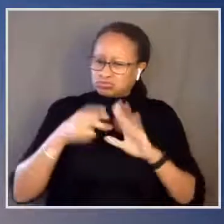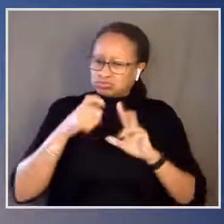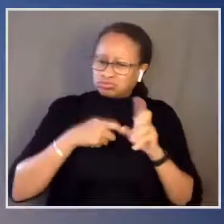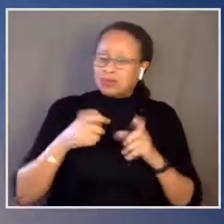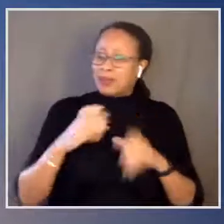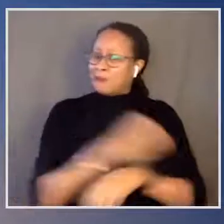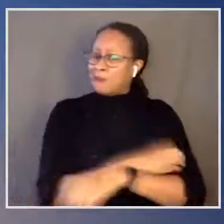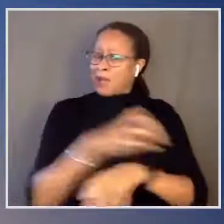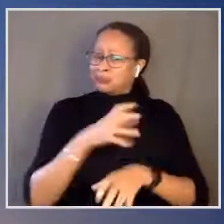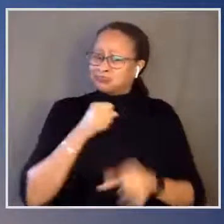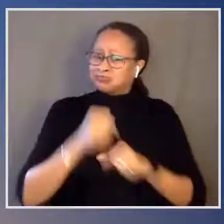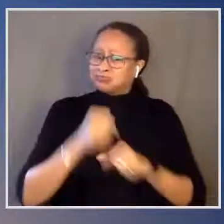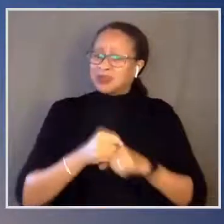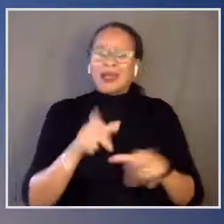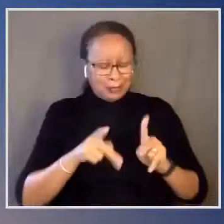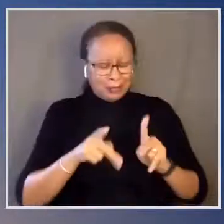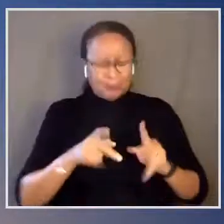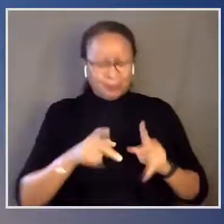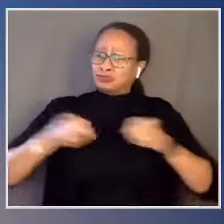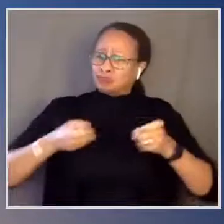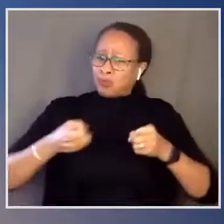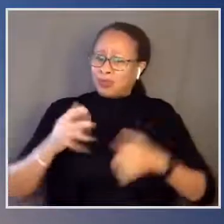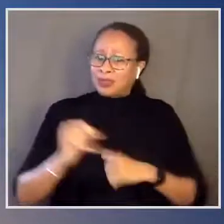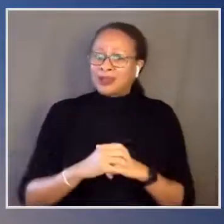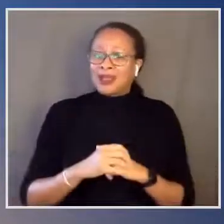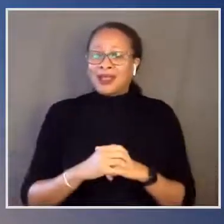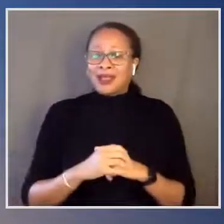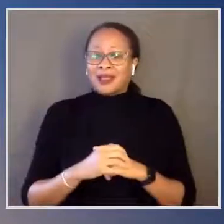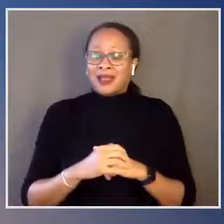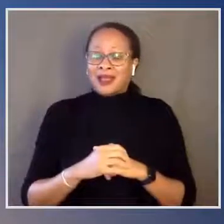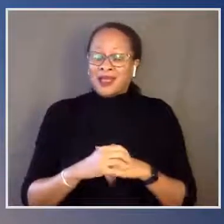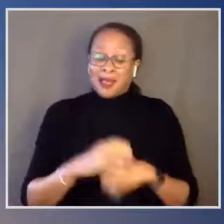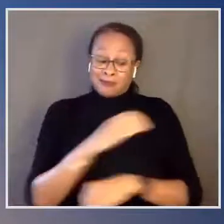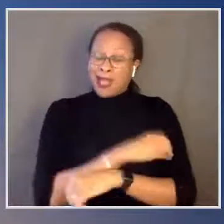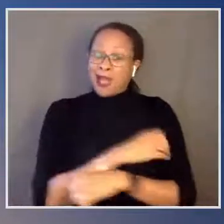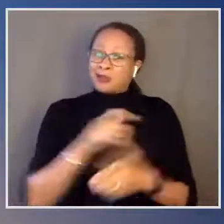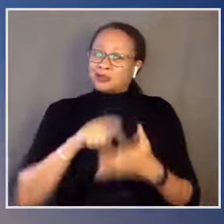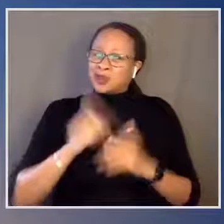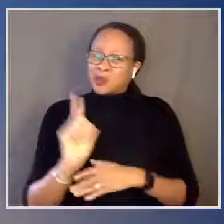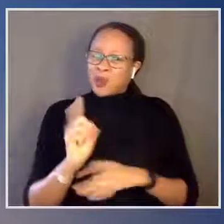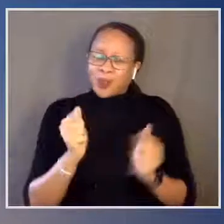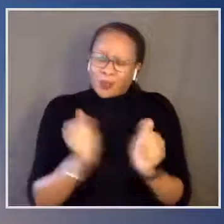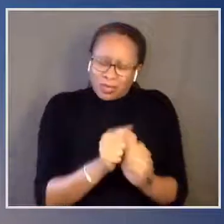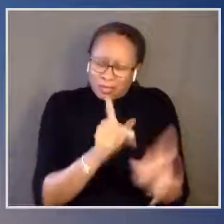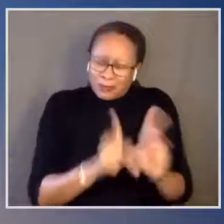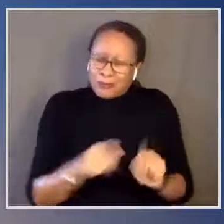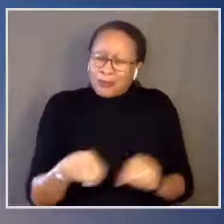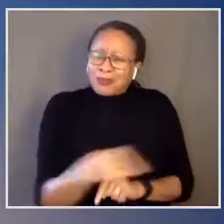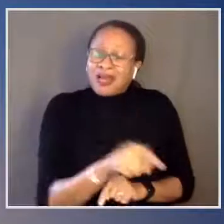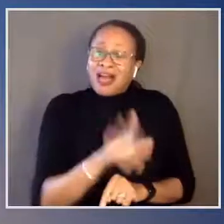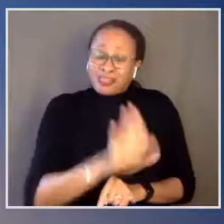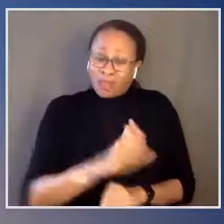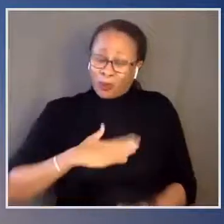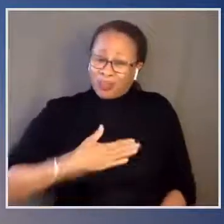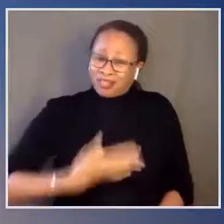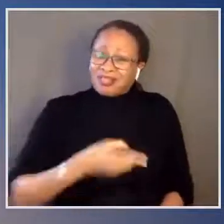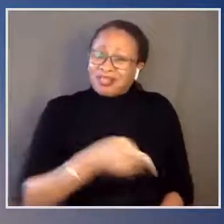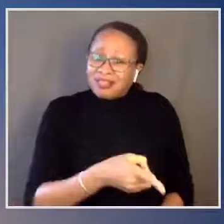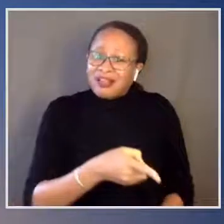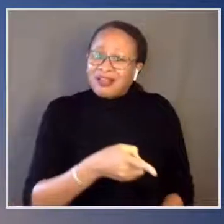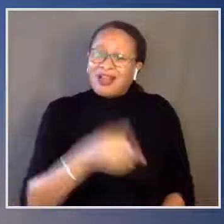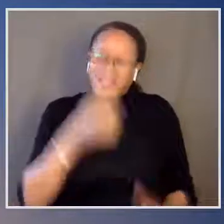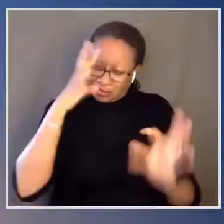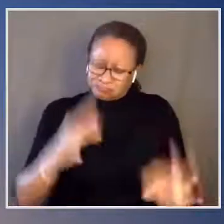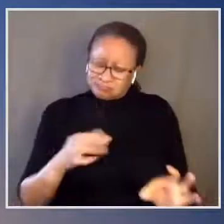taken or asserted. It flows from the people, and it's their will that determines